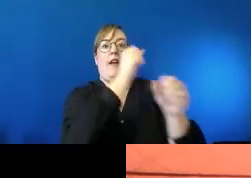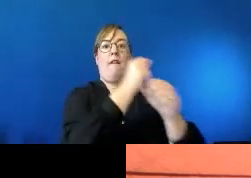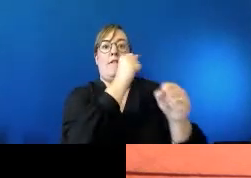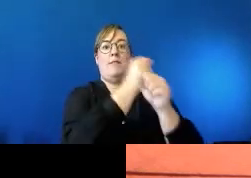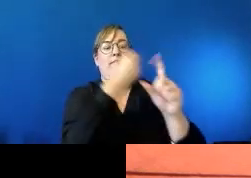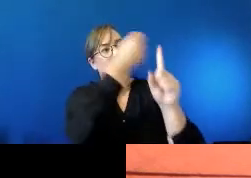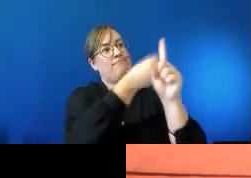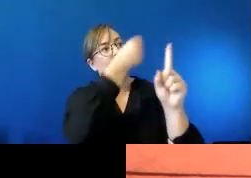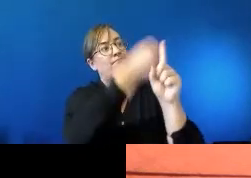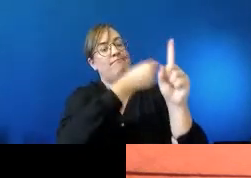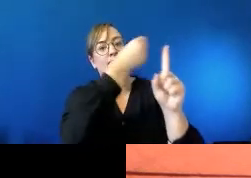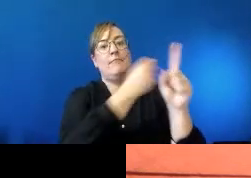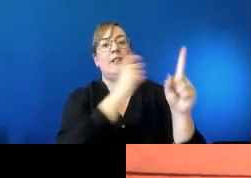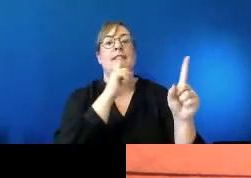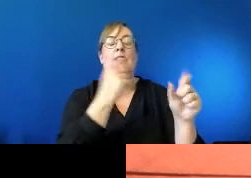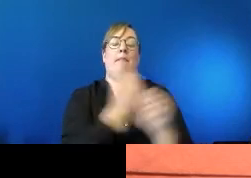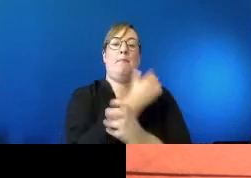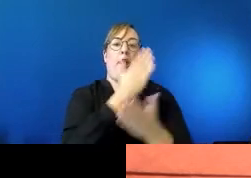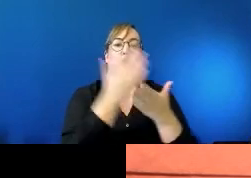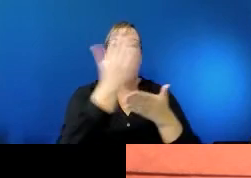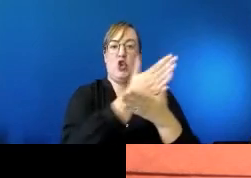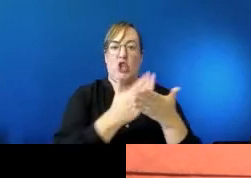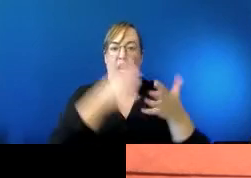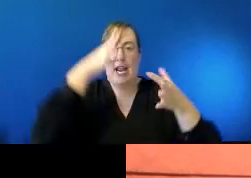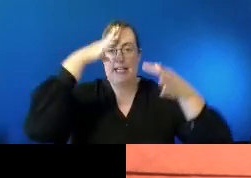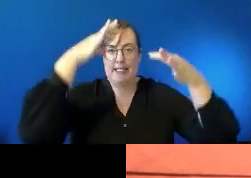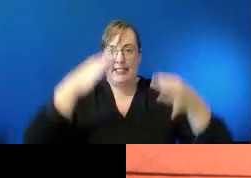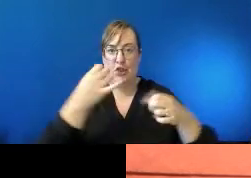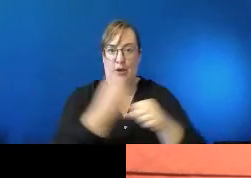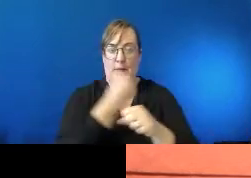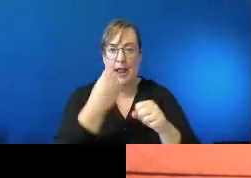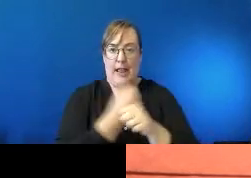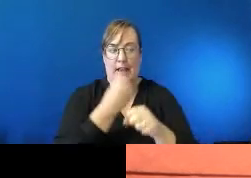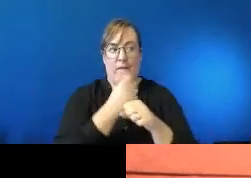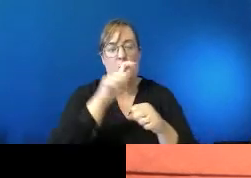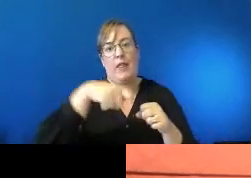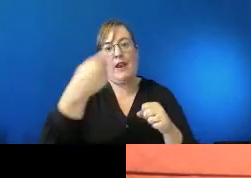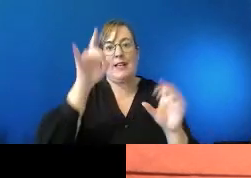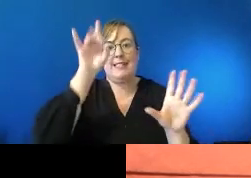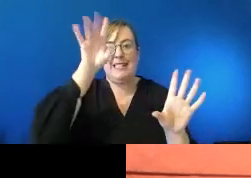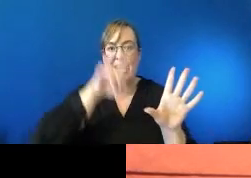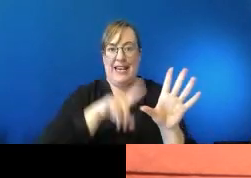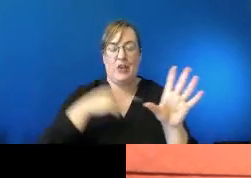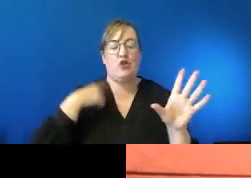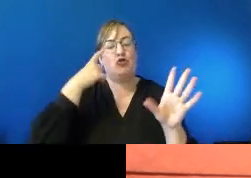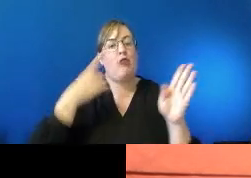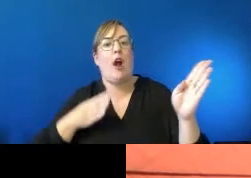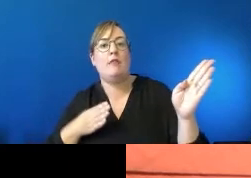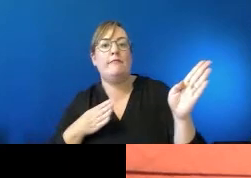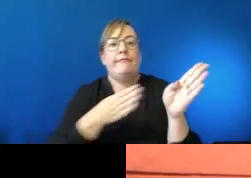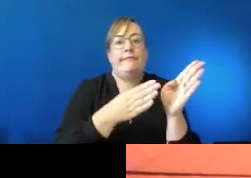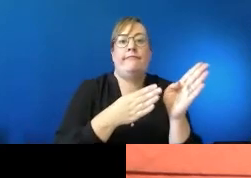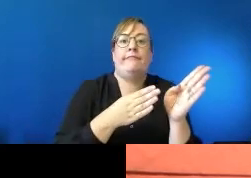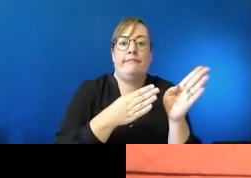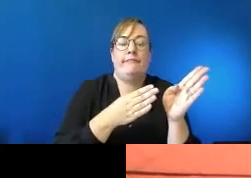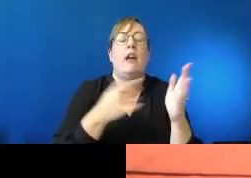would be shared decision-making over the coming decade when it comes to closing the gap. Let's now